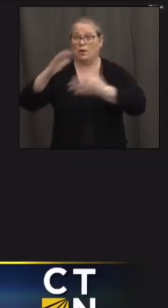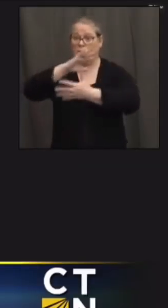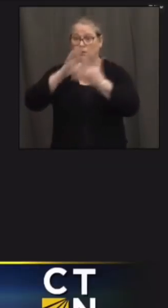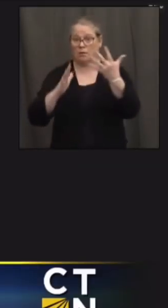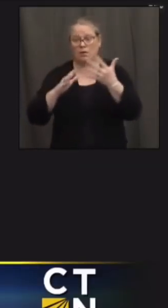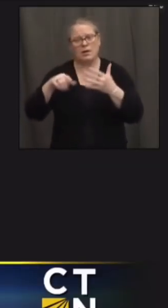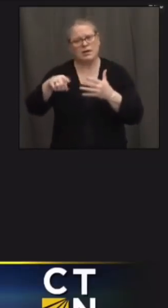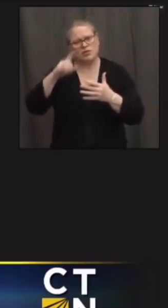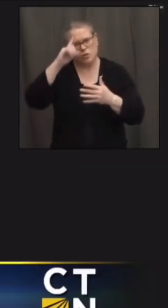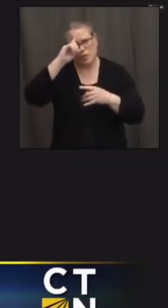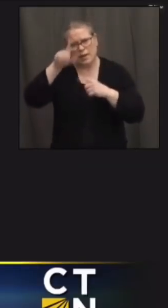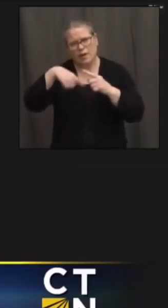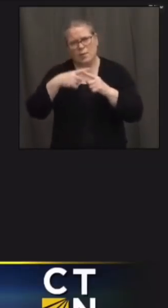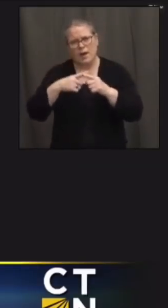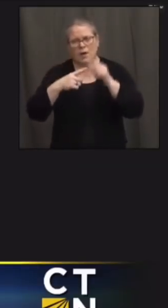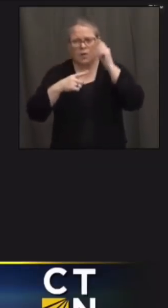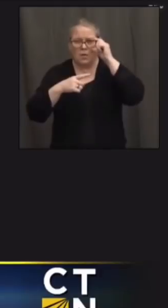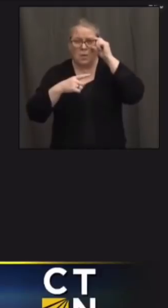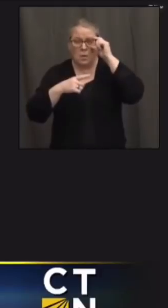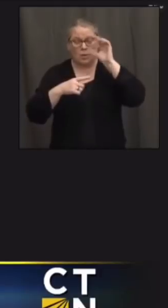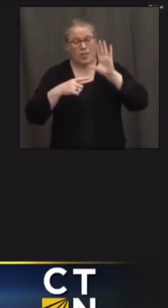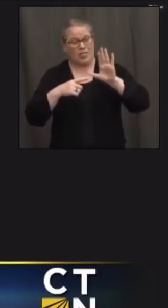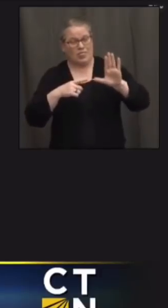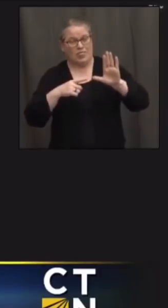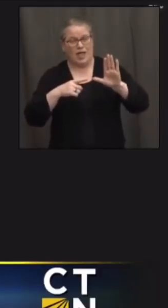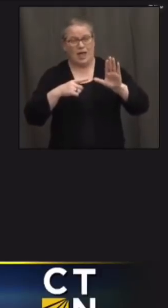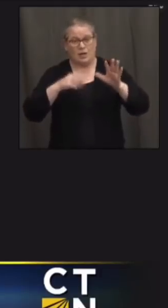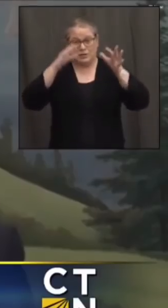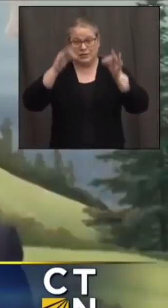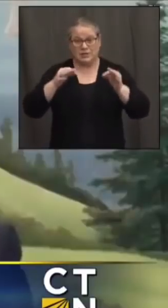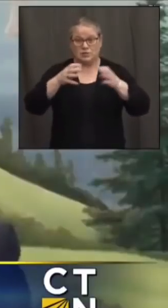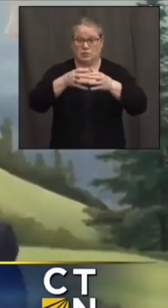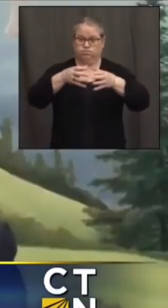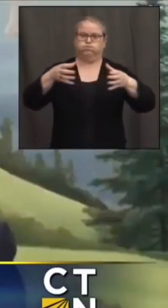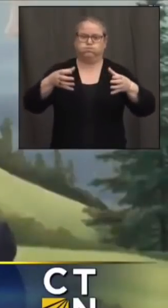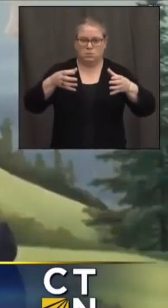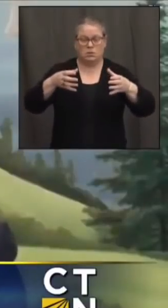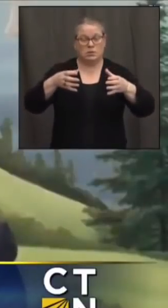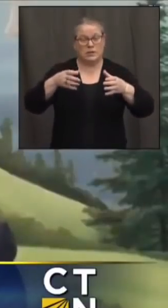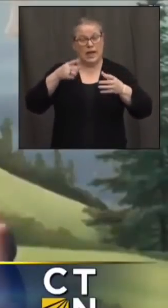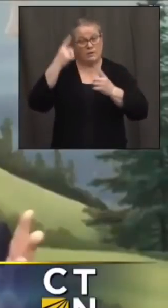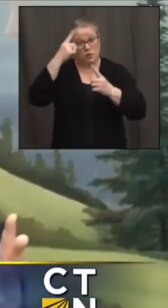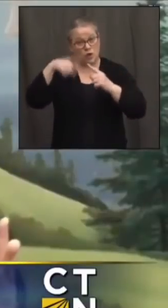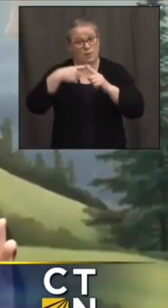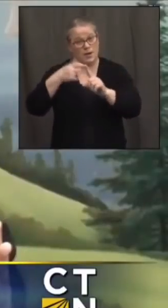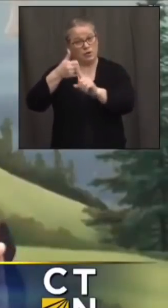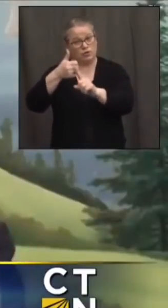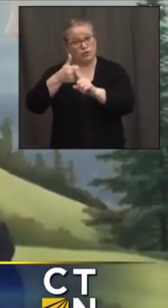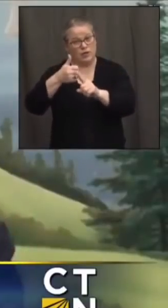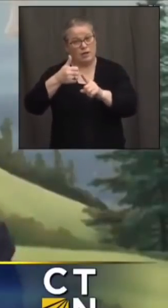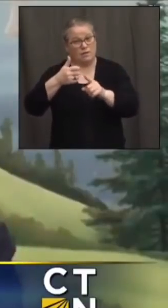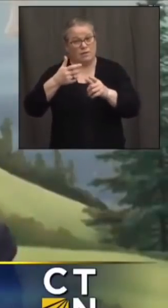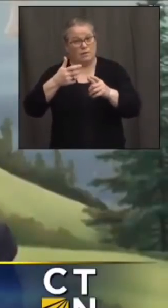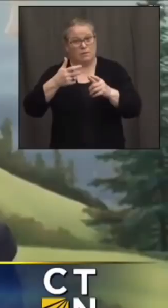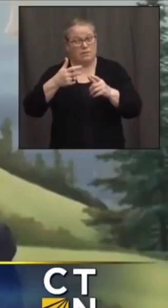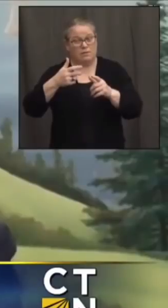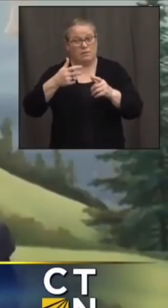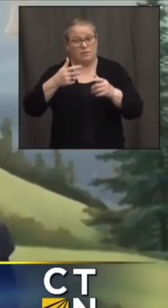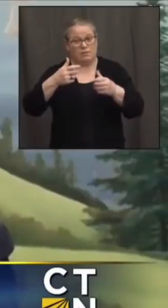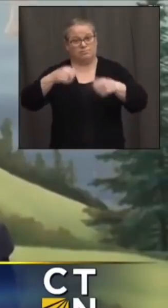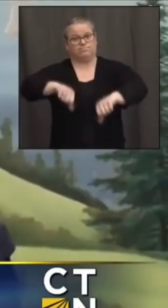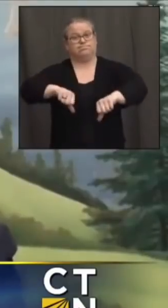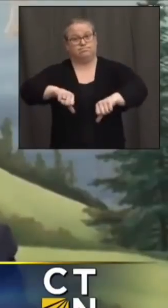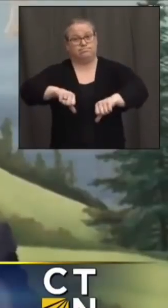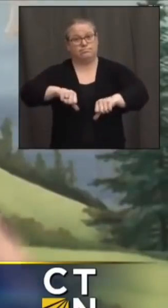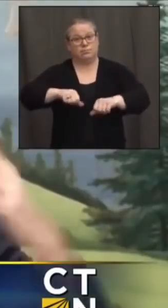sort of wide net sort of vetoing no but but you um your point is sort of well taken in the last week